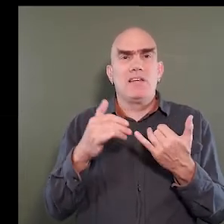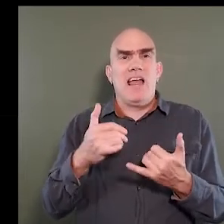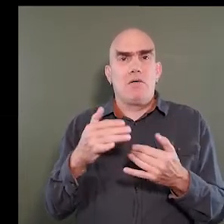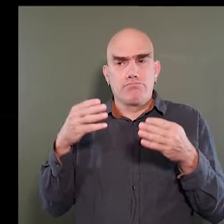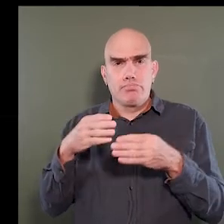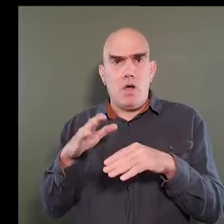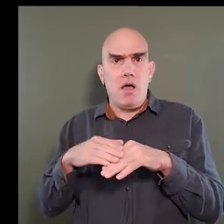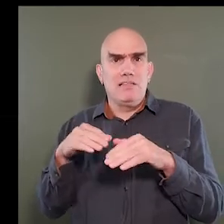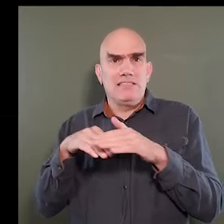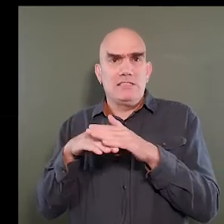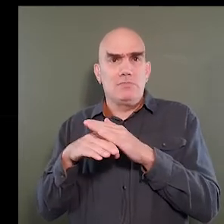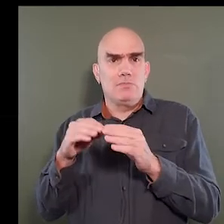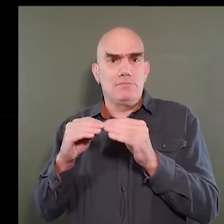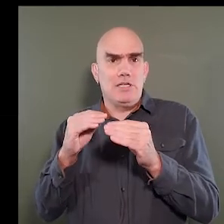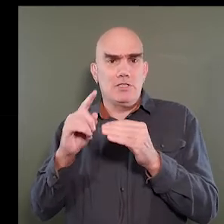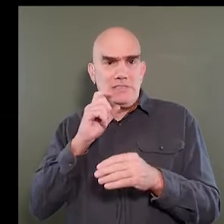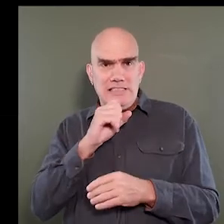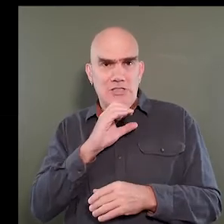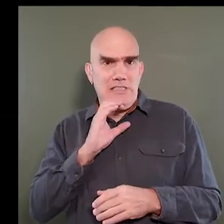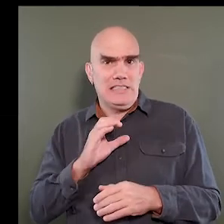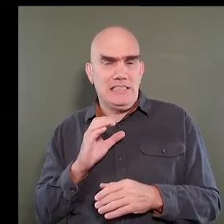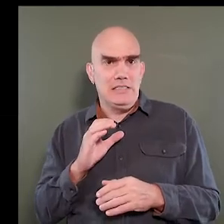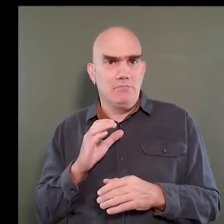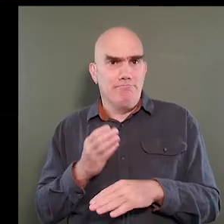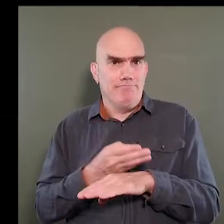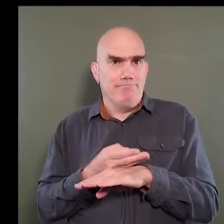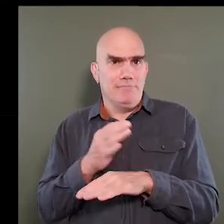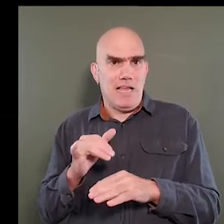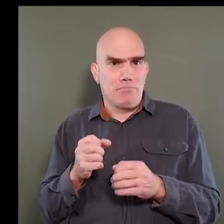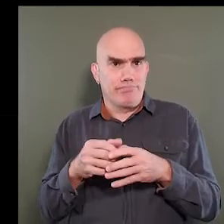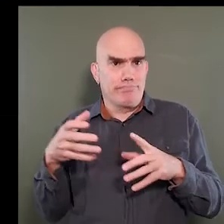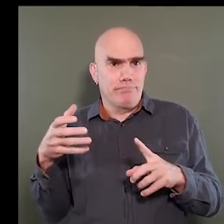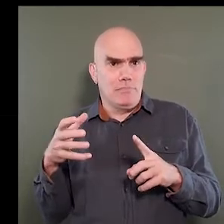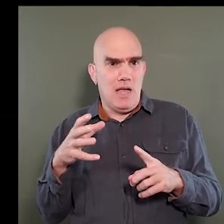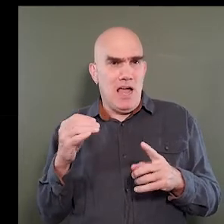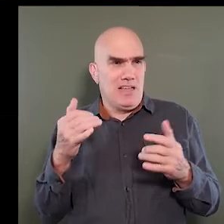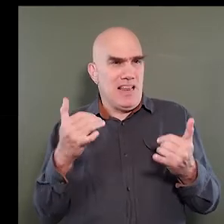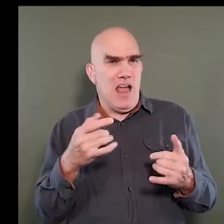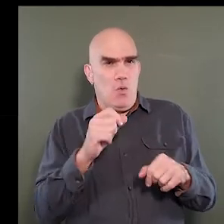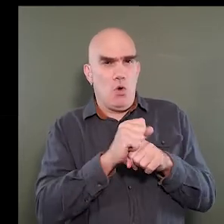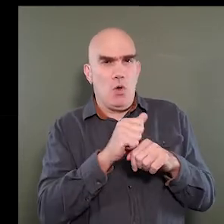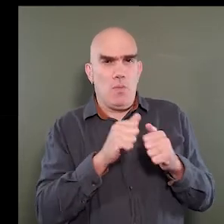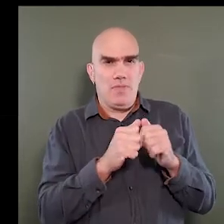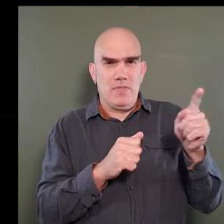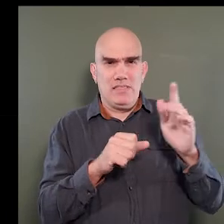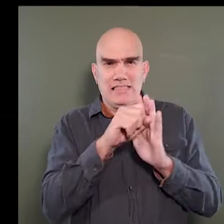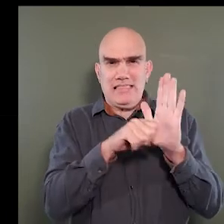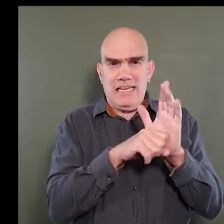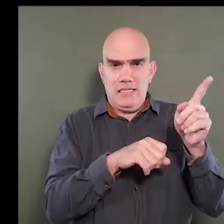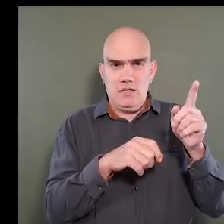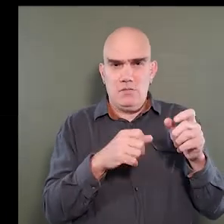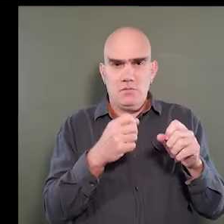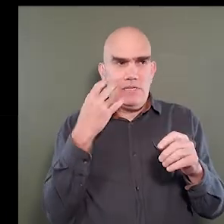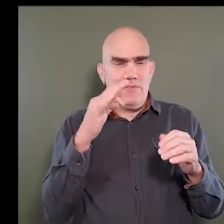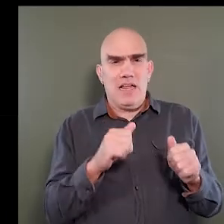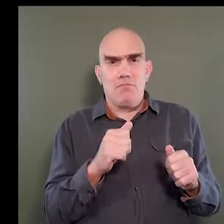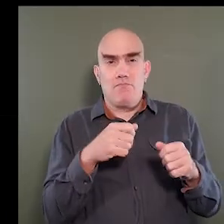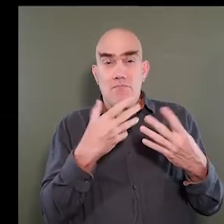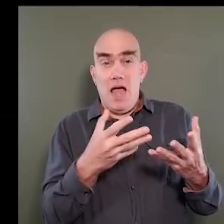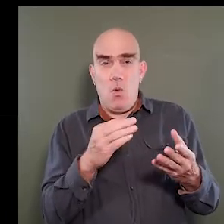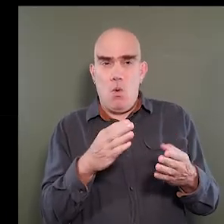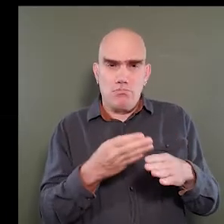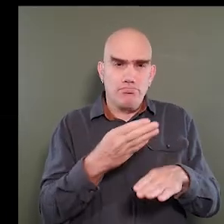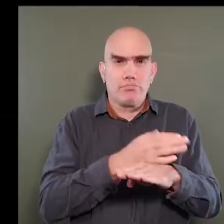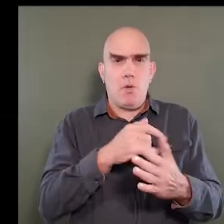for seniors. And they're going to be working with seniors. statement of work to see if they can provide or define that program a little